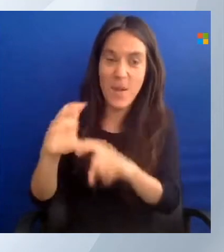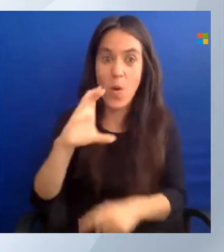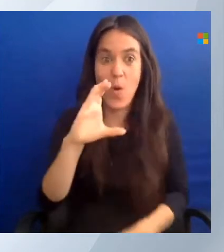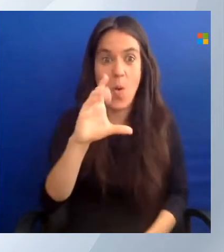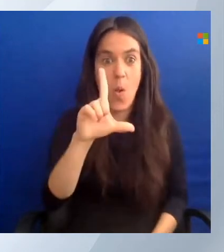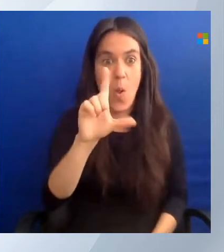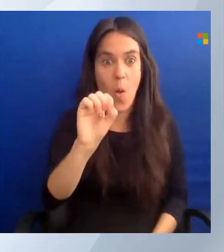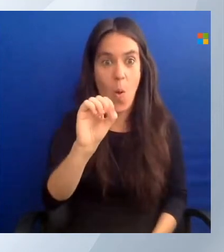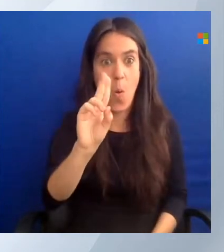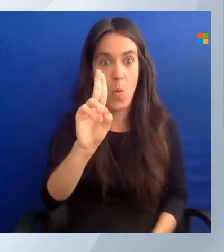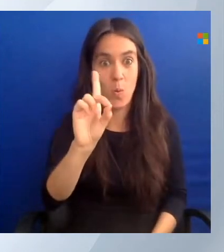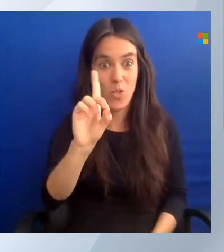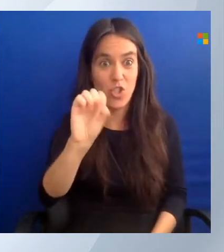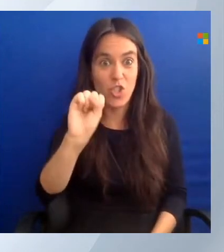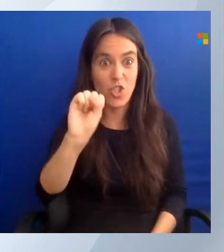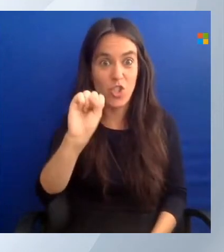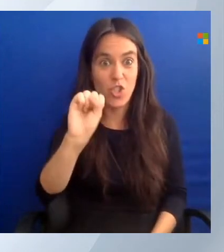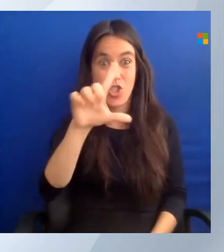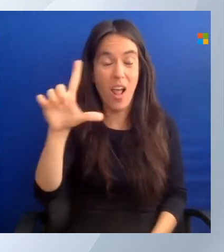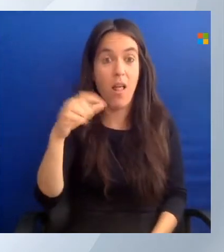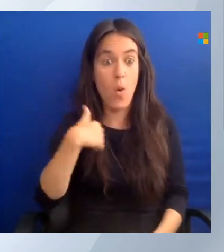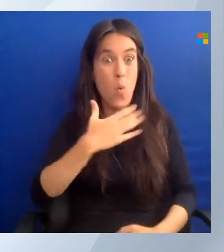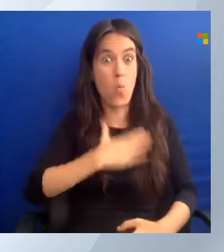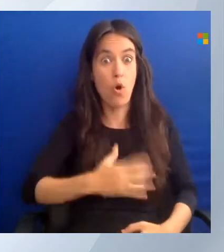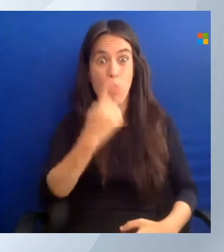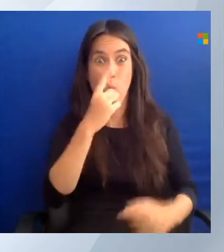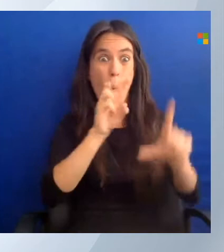for you, I need to mention the Cloud Shell.